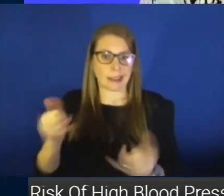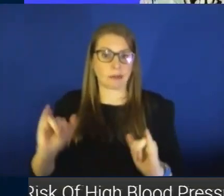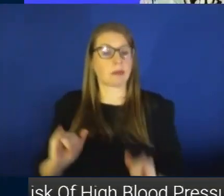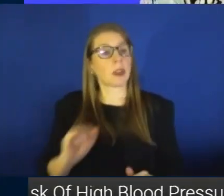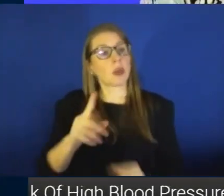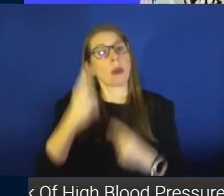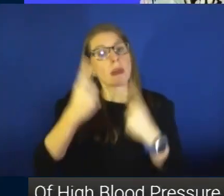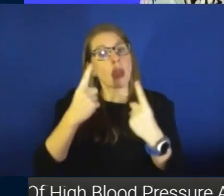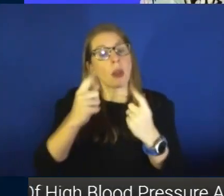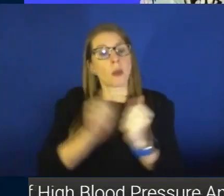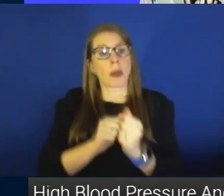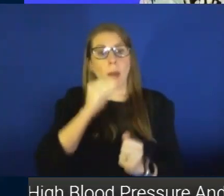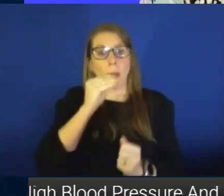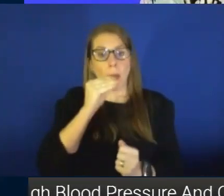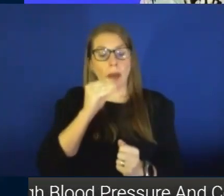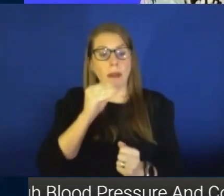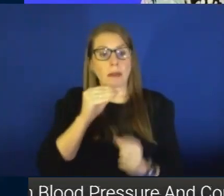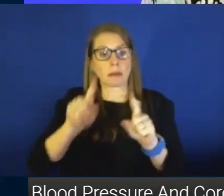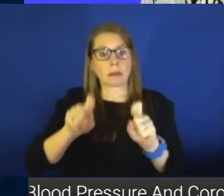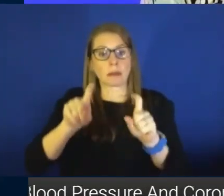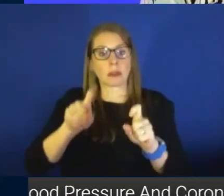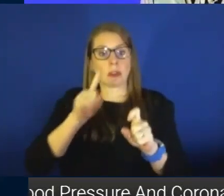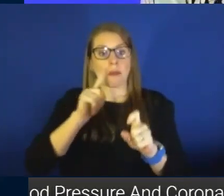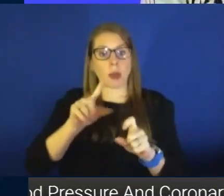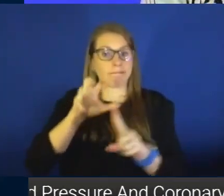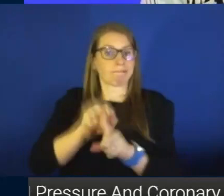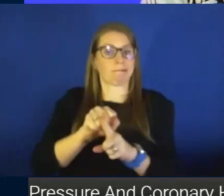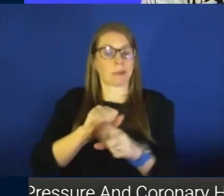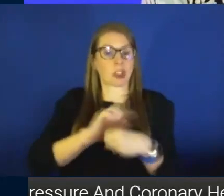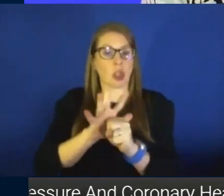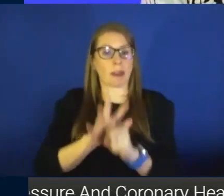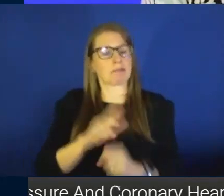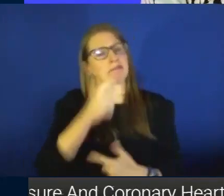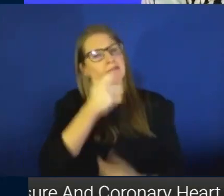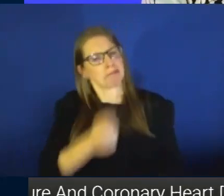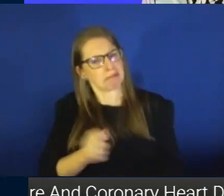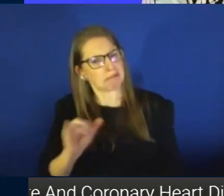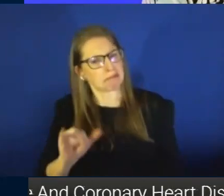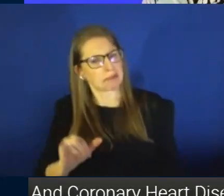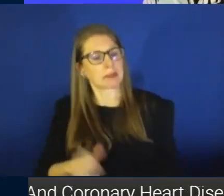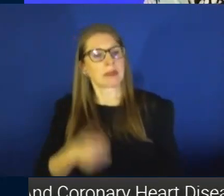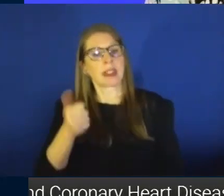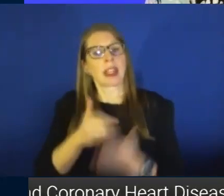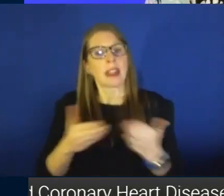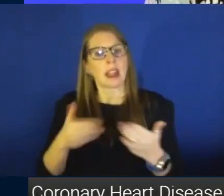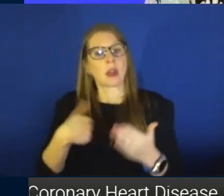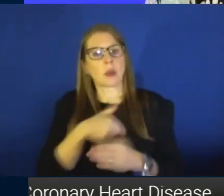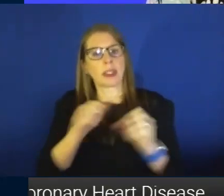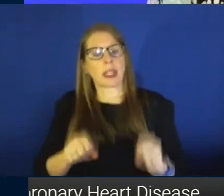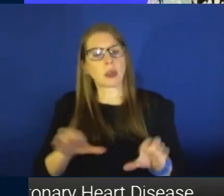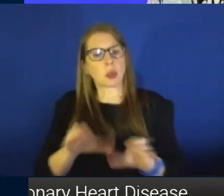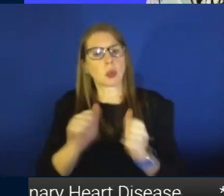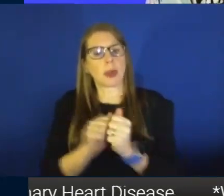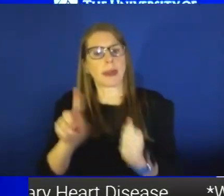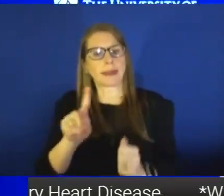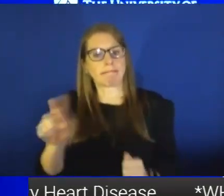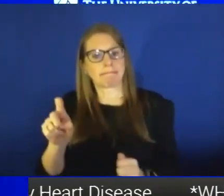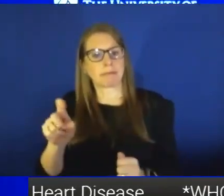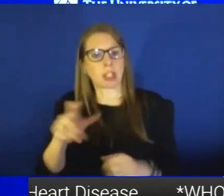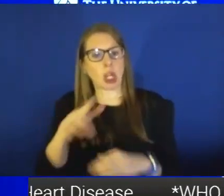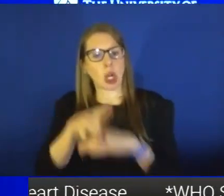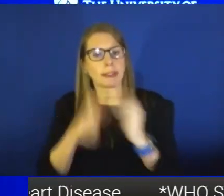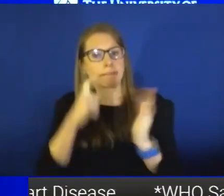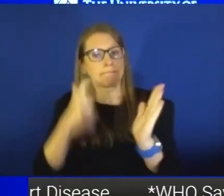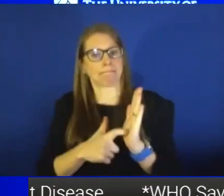this breathalyzer? How does that work? Yeah. I mean, I think it's interesting. Anything we can do to help with diagnostics and early identification, because